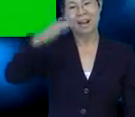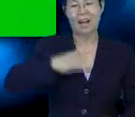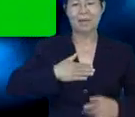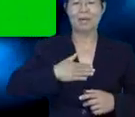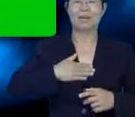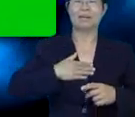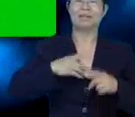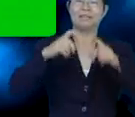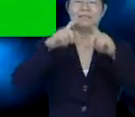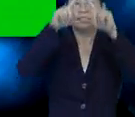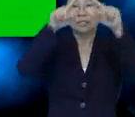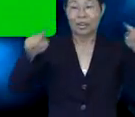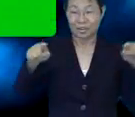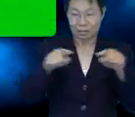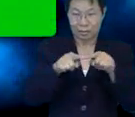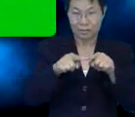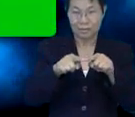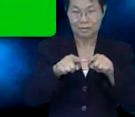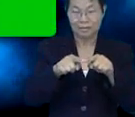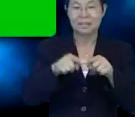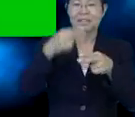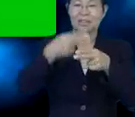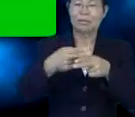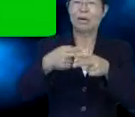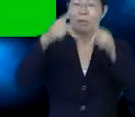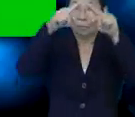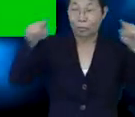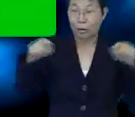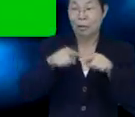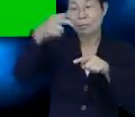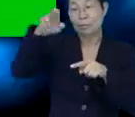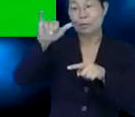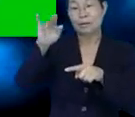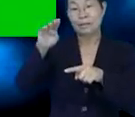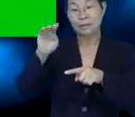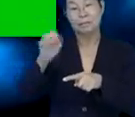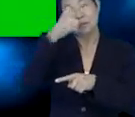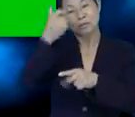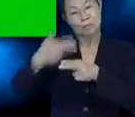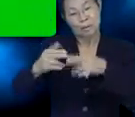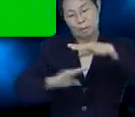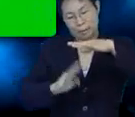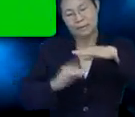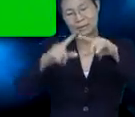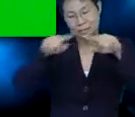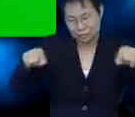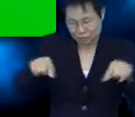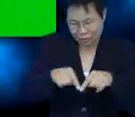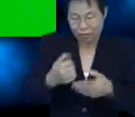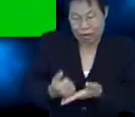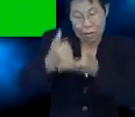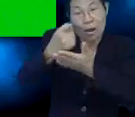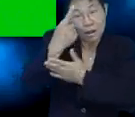Hello. I'm a triangular prism. They call me a triangular prism because my base is a